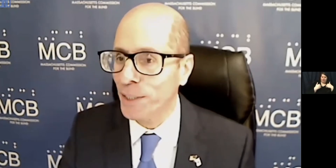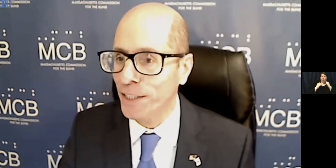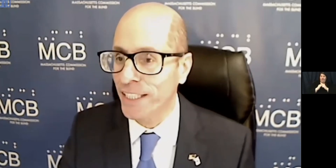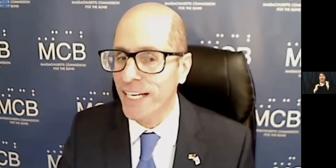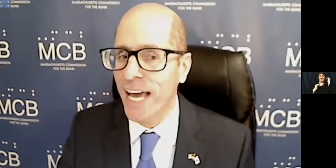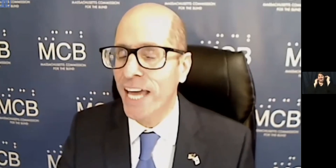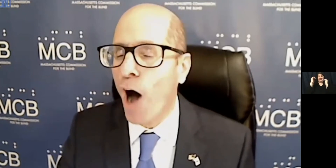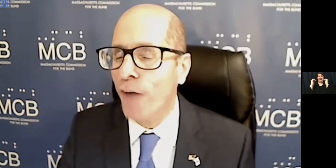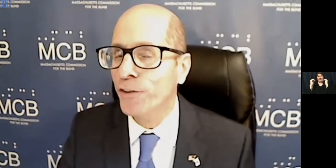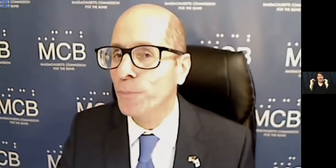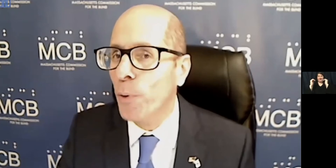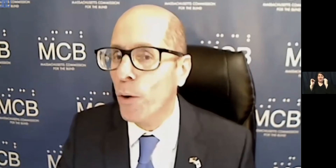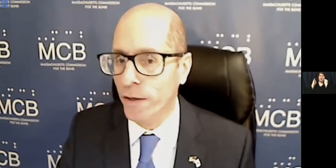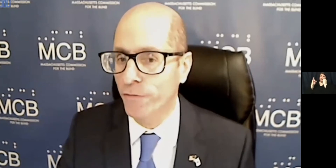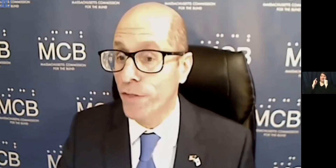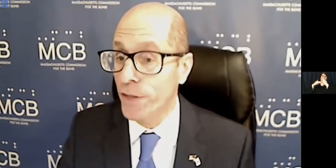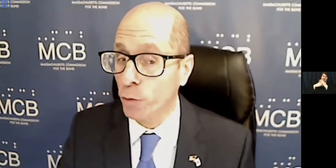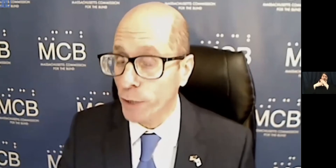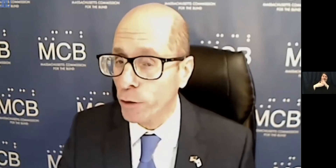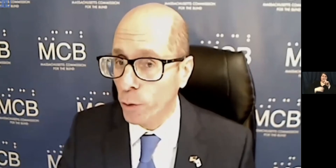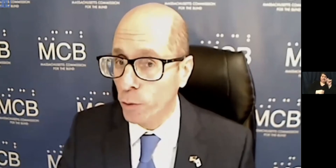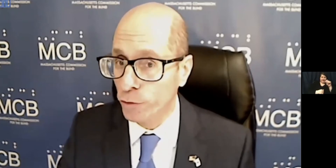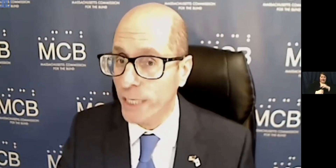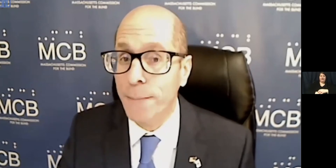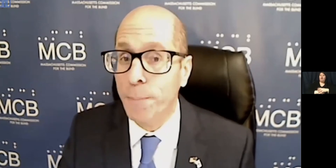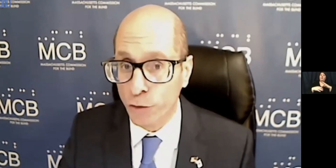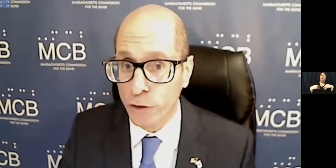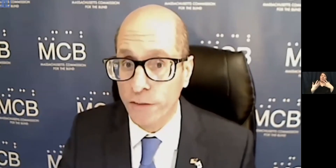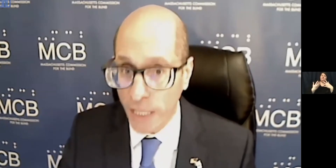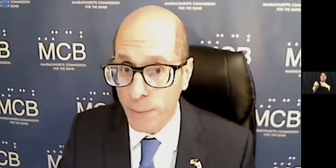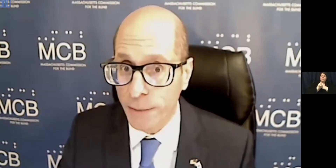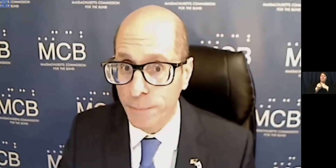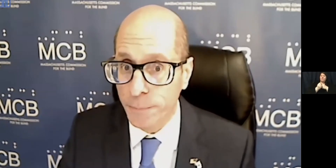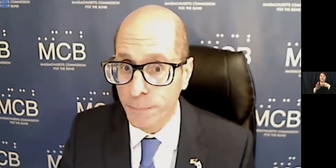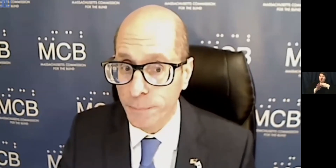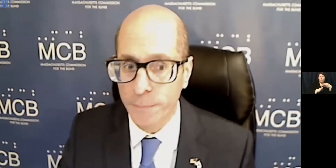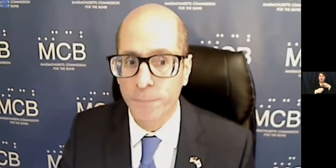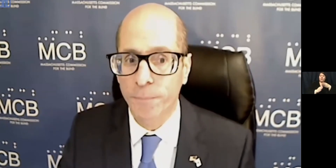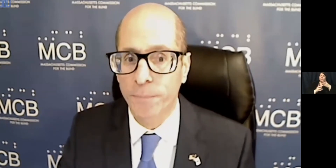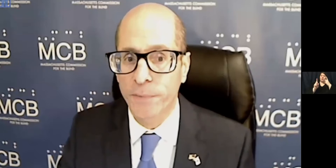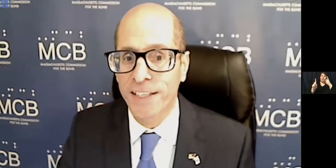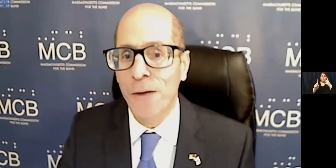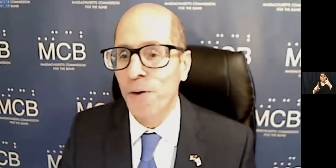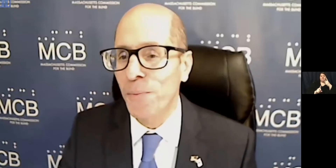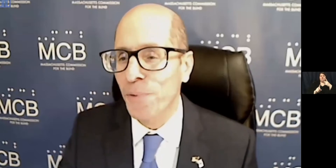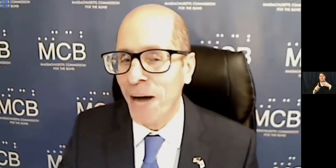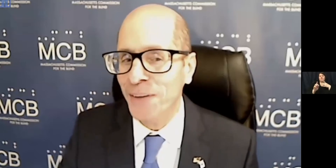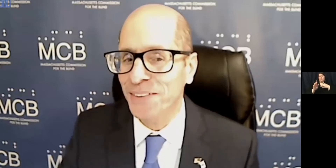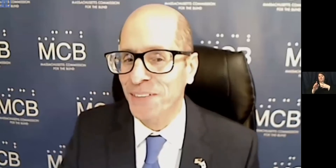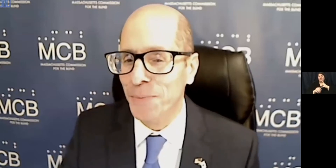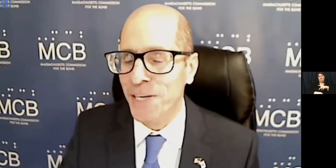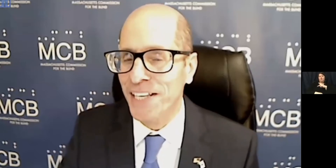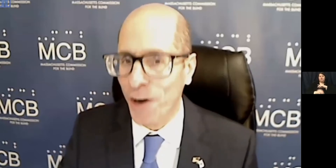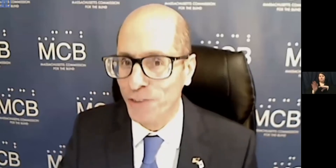a similar disability and offer support for their career goals and personal development. And